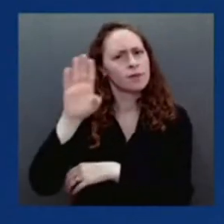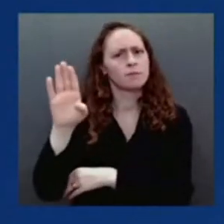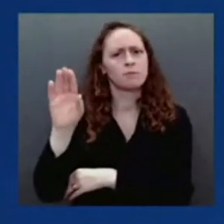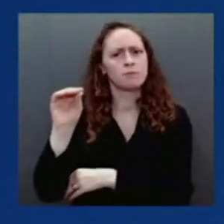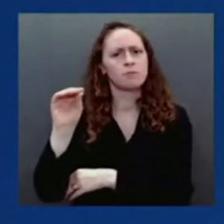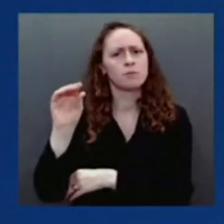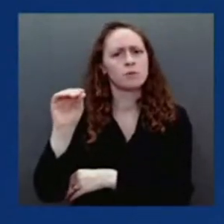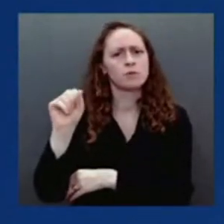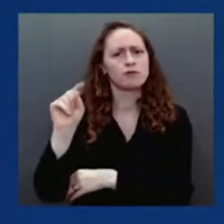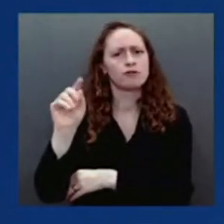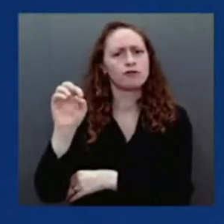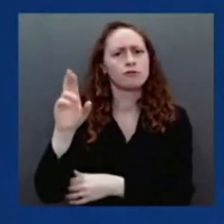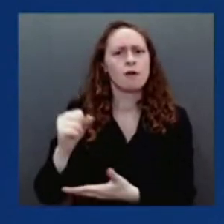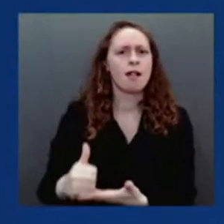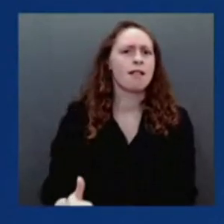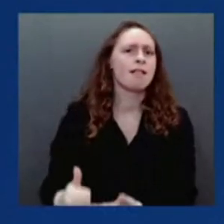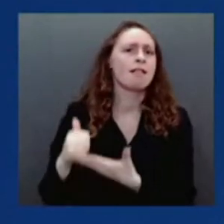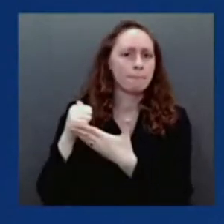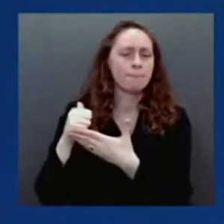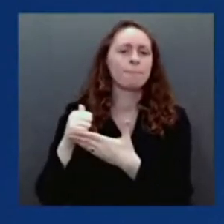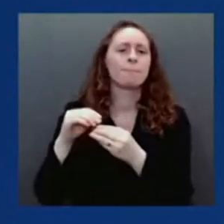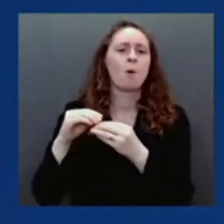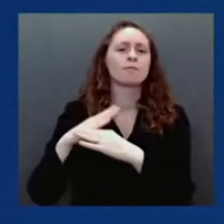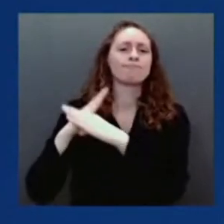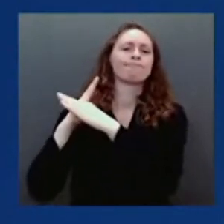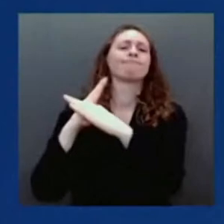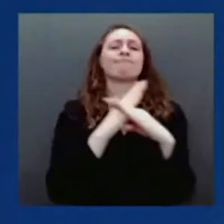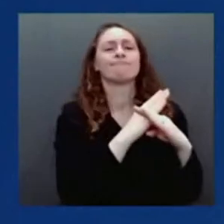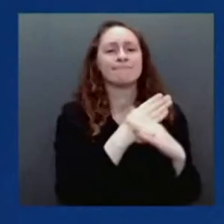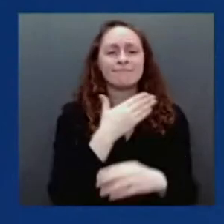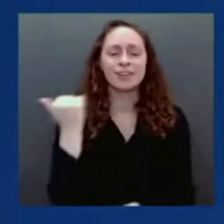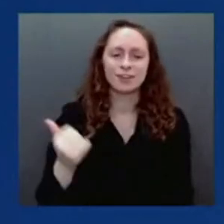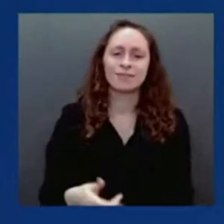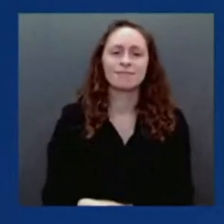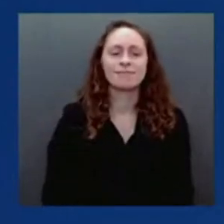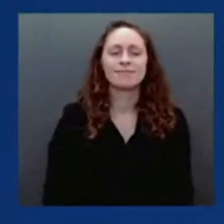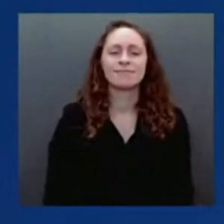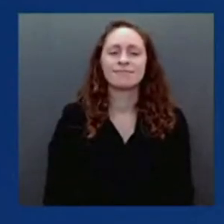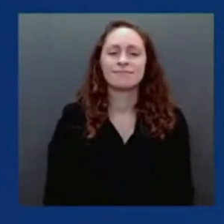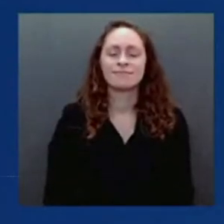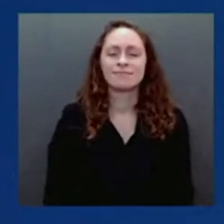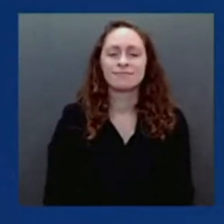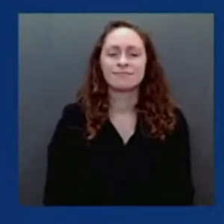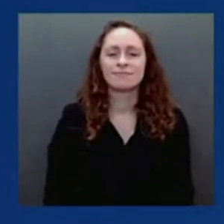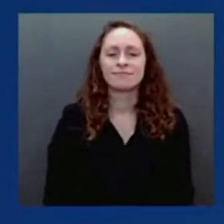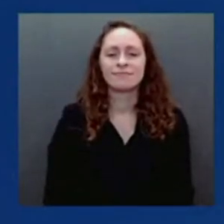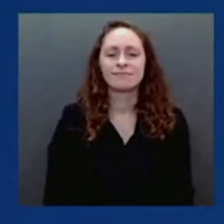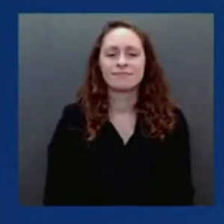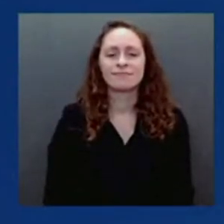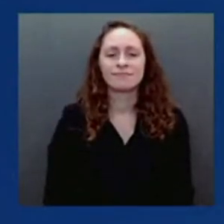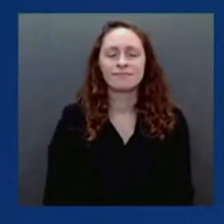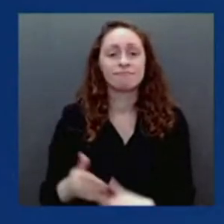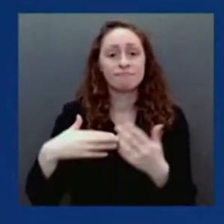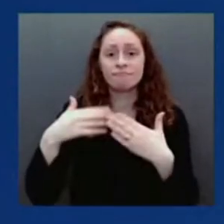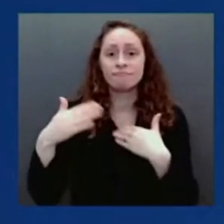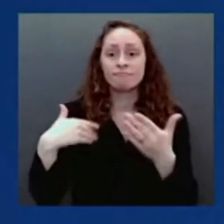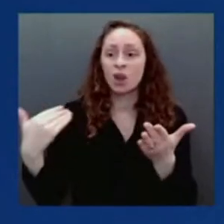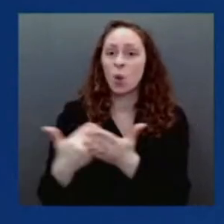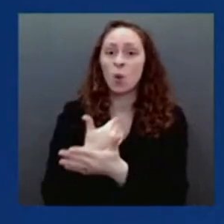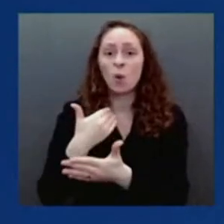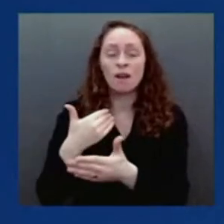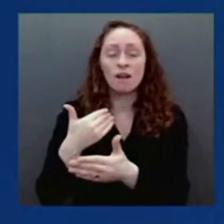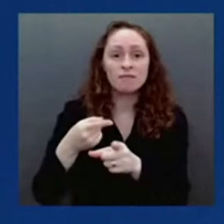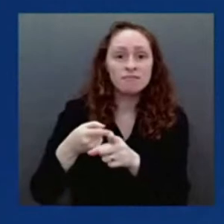if you get another variant, that you will not see a surge associated with that variant, but you'll have enough background immunity to protect